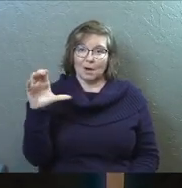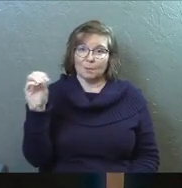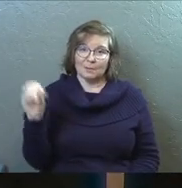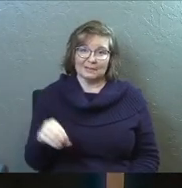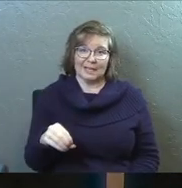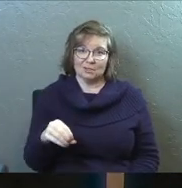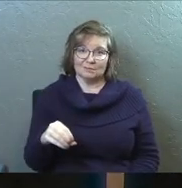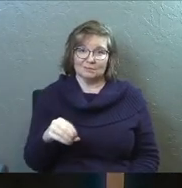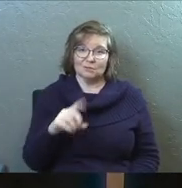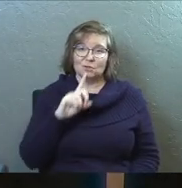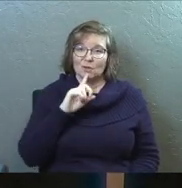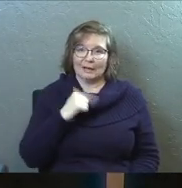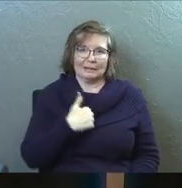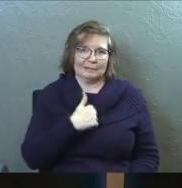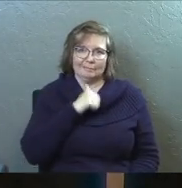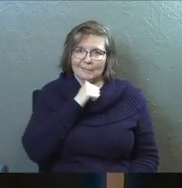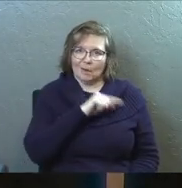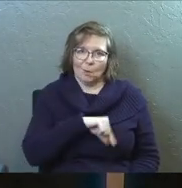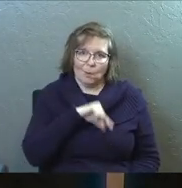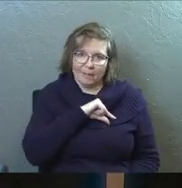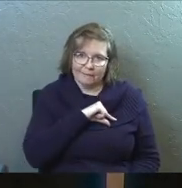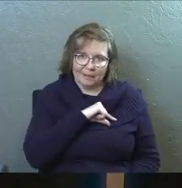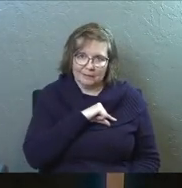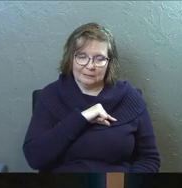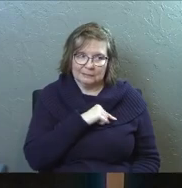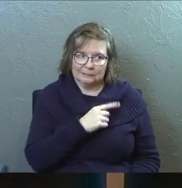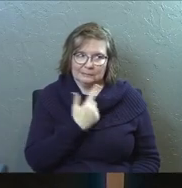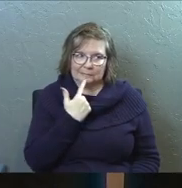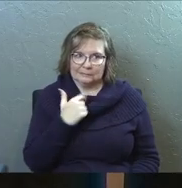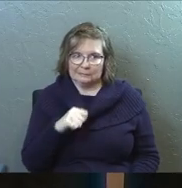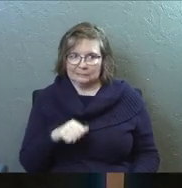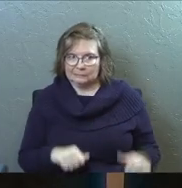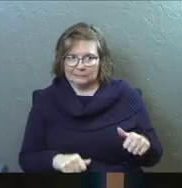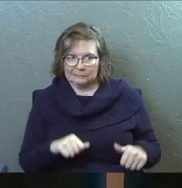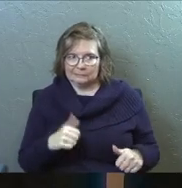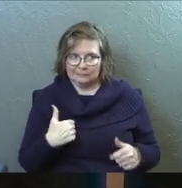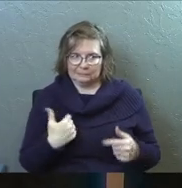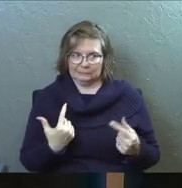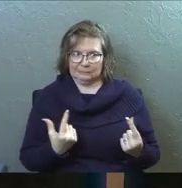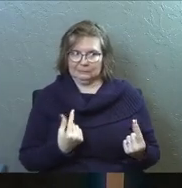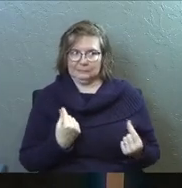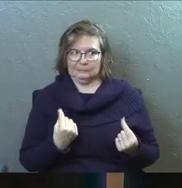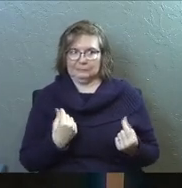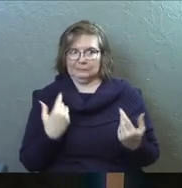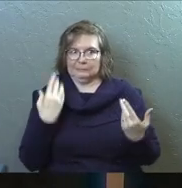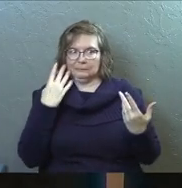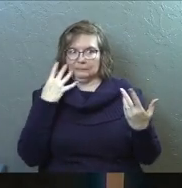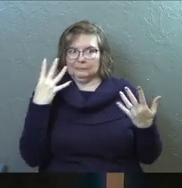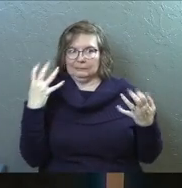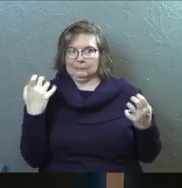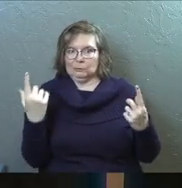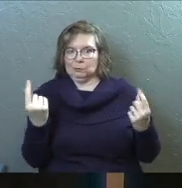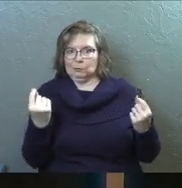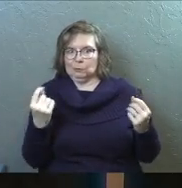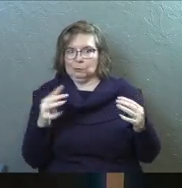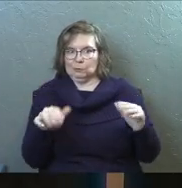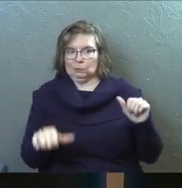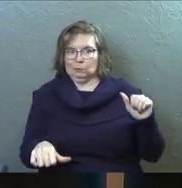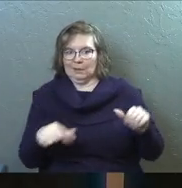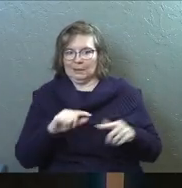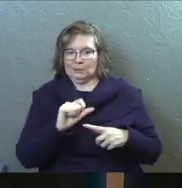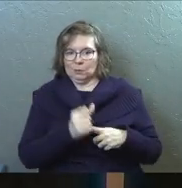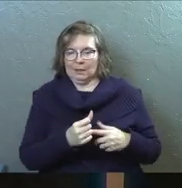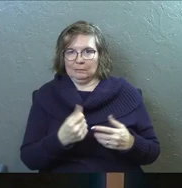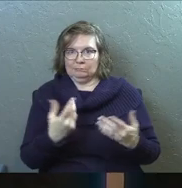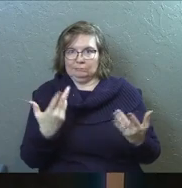% unqualified for. Like I'm like, what on earth am I going to say or do in this